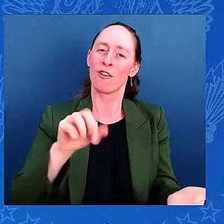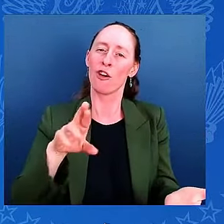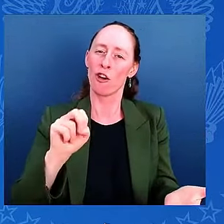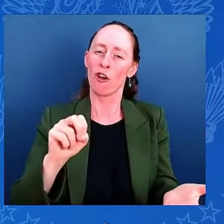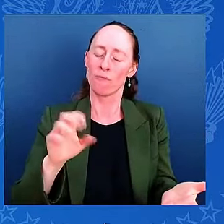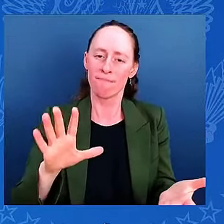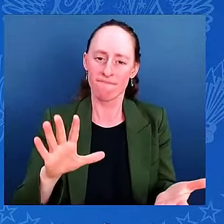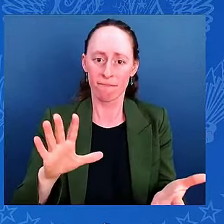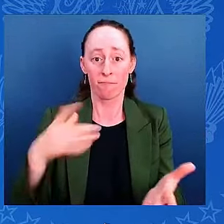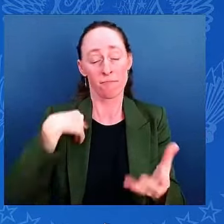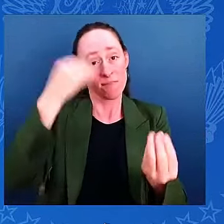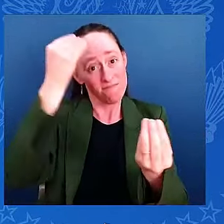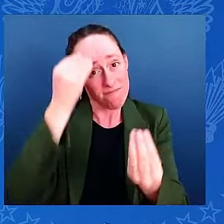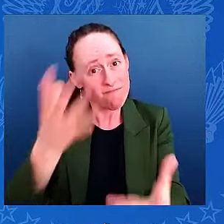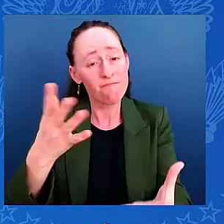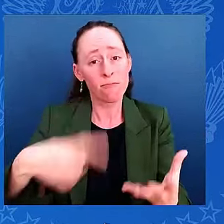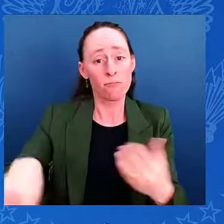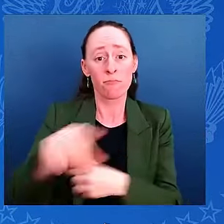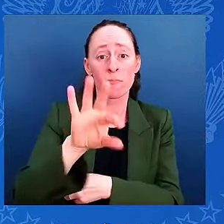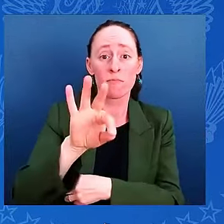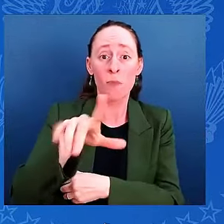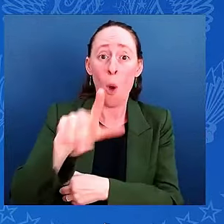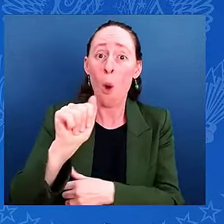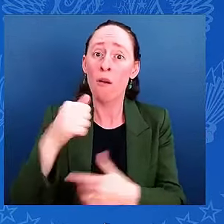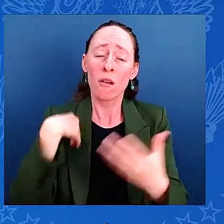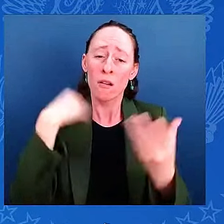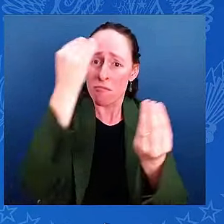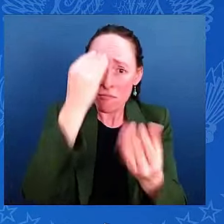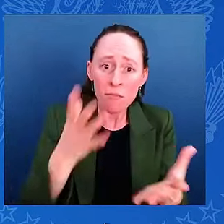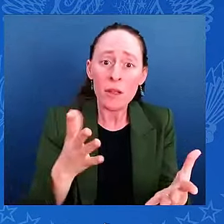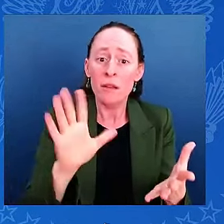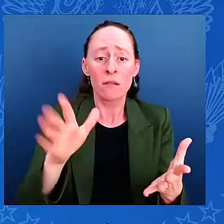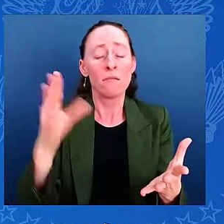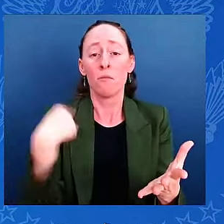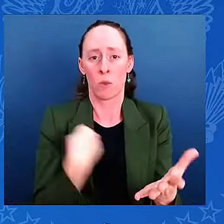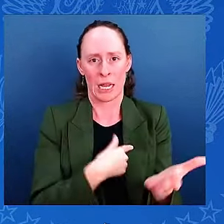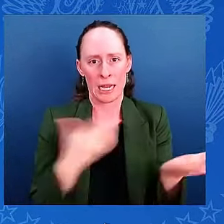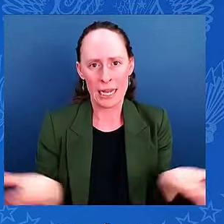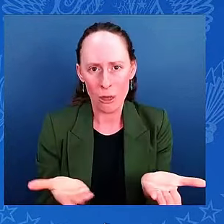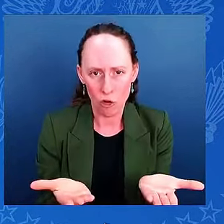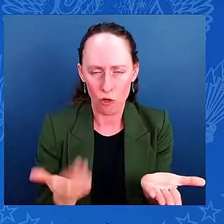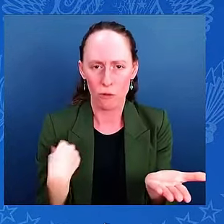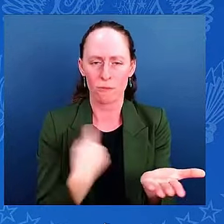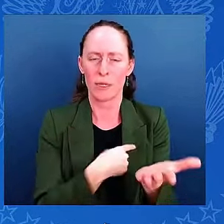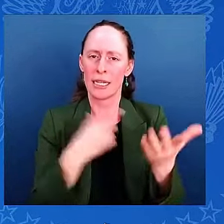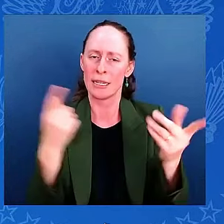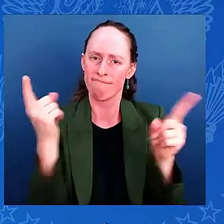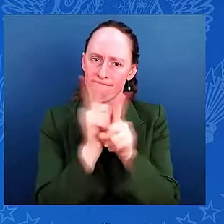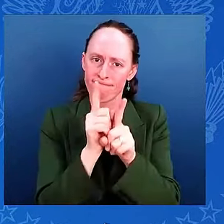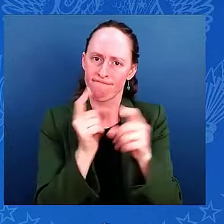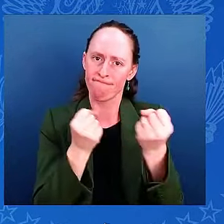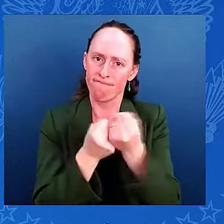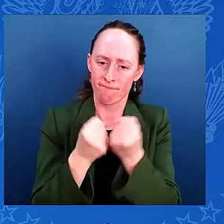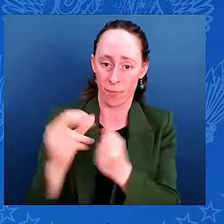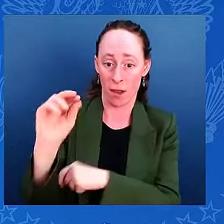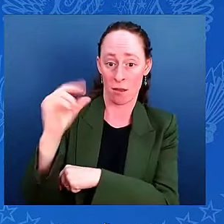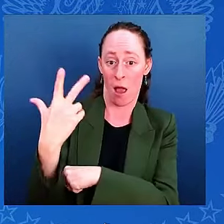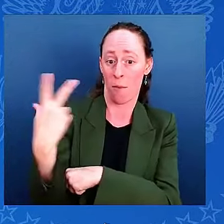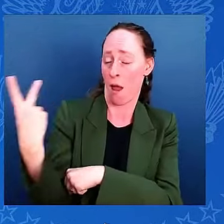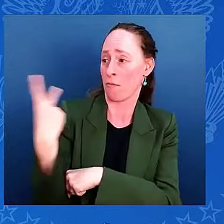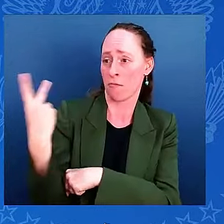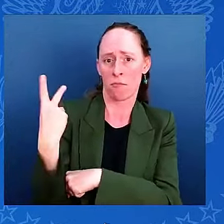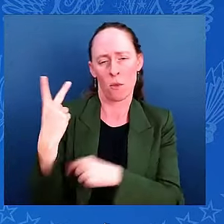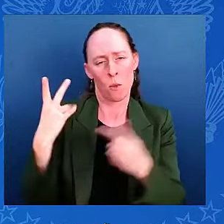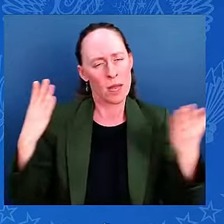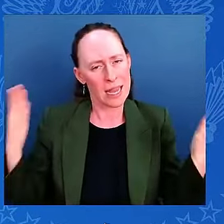states, we've got your back. We've got your back. And Kamala and I will be there for as long as it takes to rescue, recover,